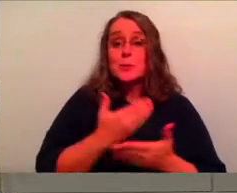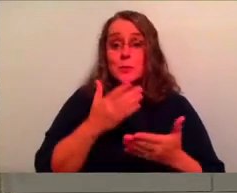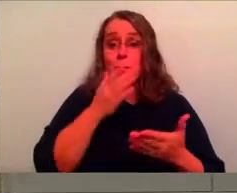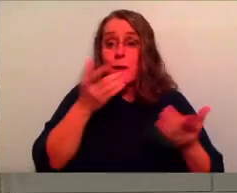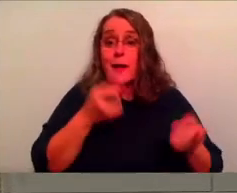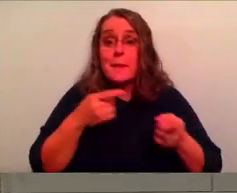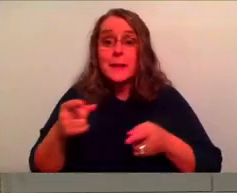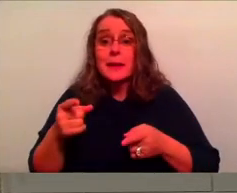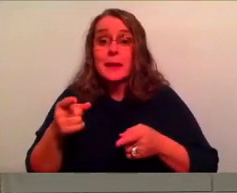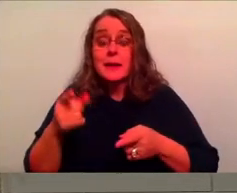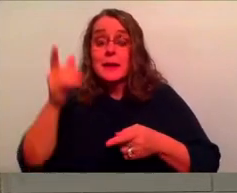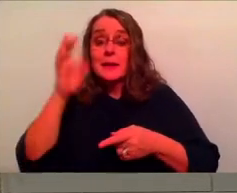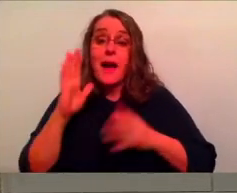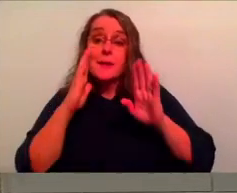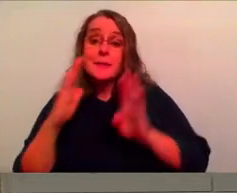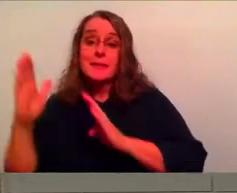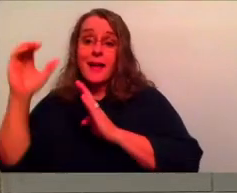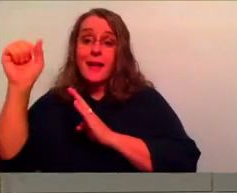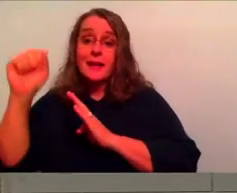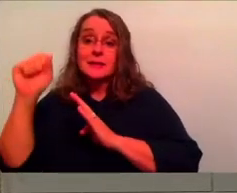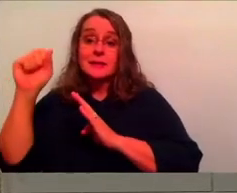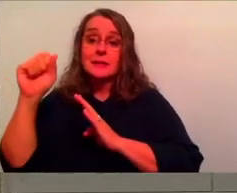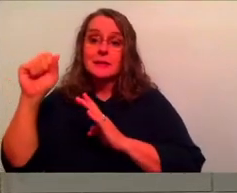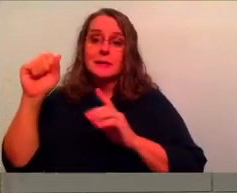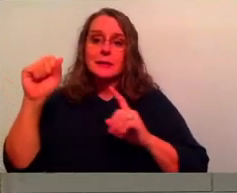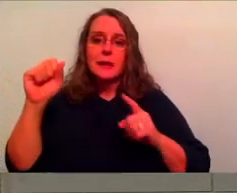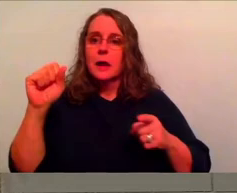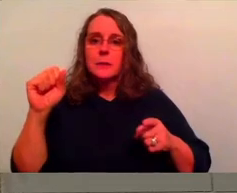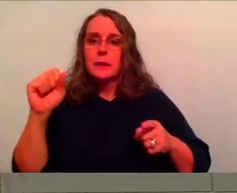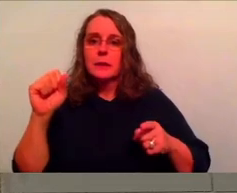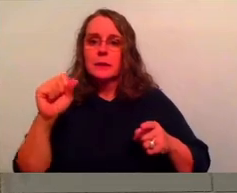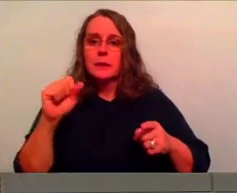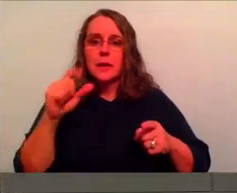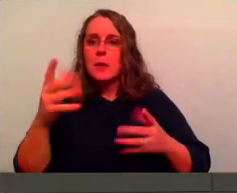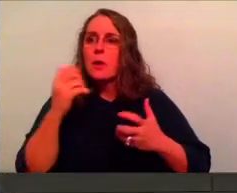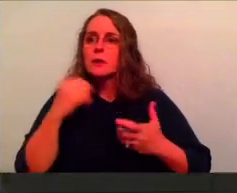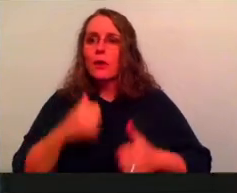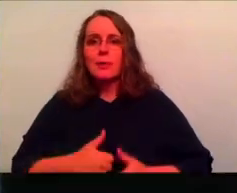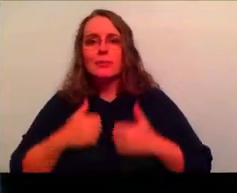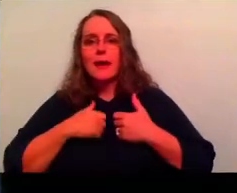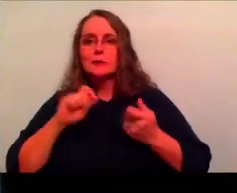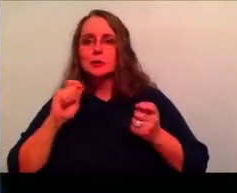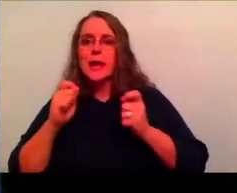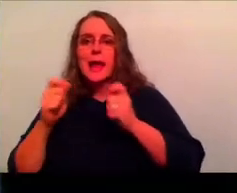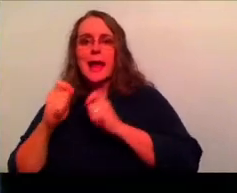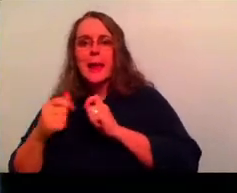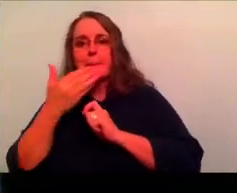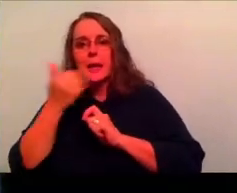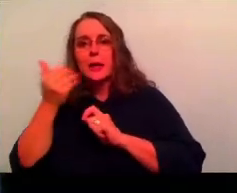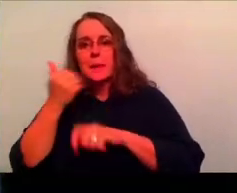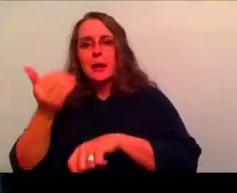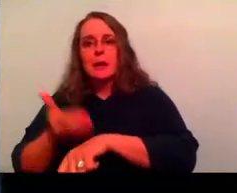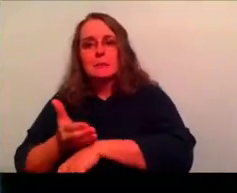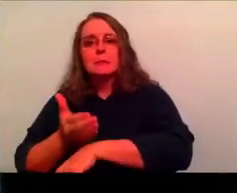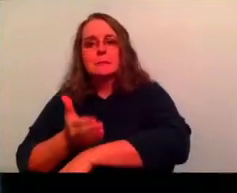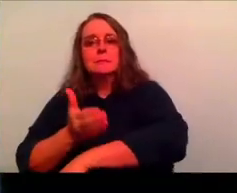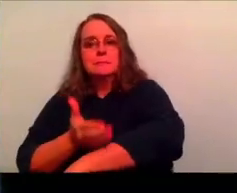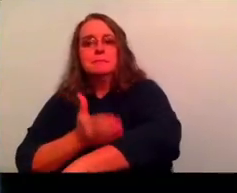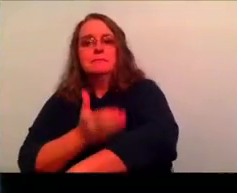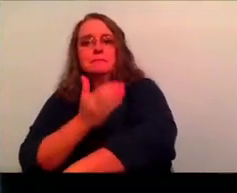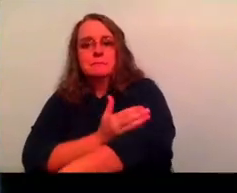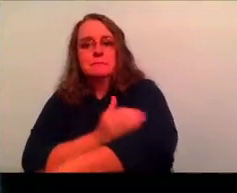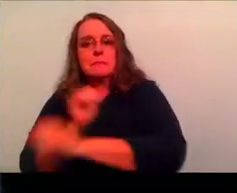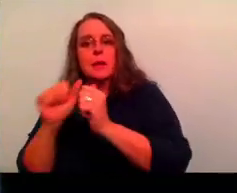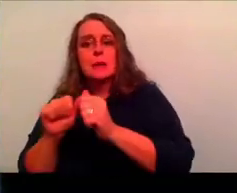God may never change, but he wants our lives to change for the better every second of every day. He wants to see us move forward constantly. That's his